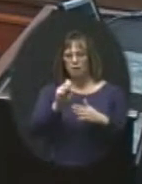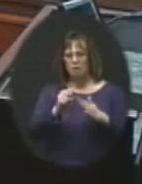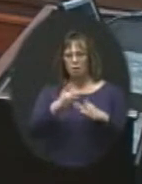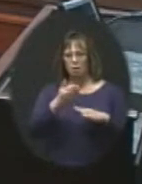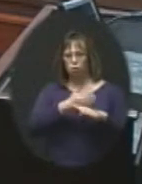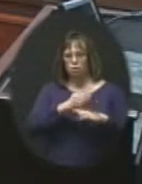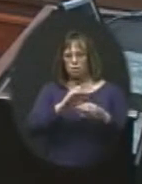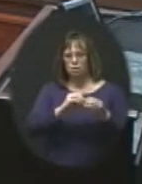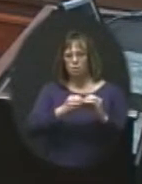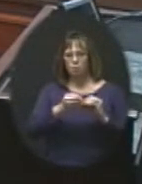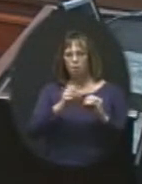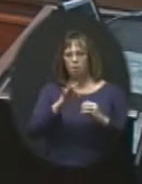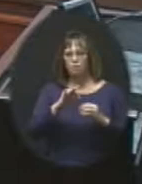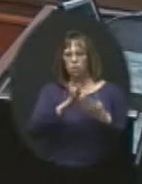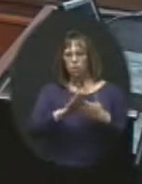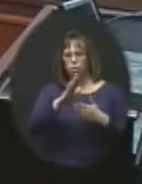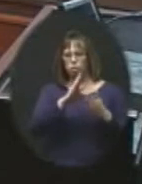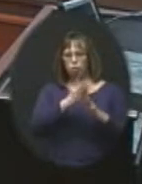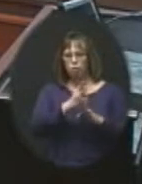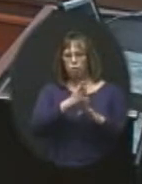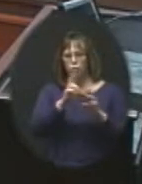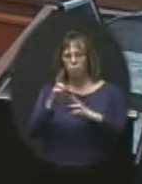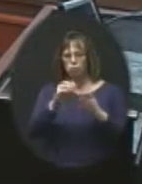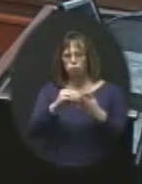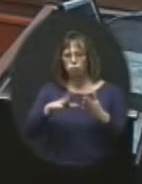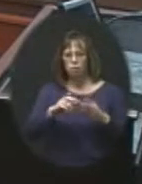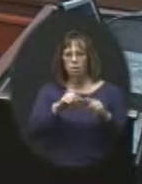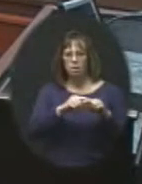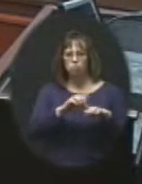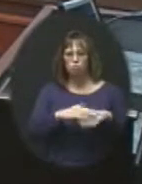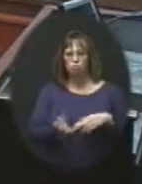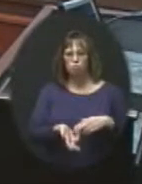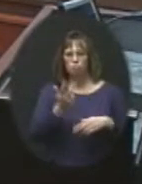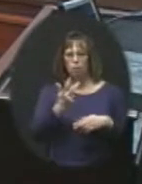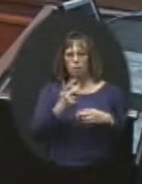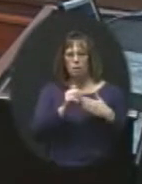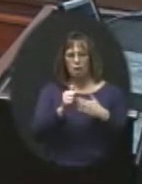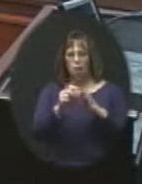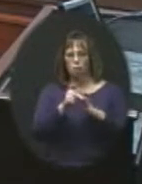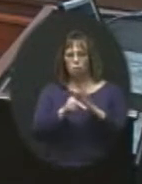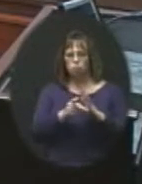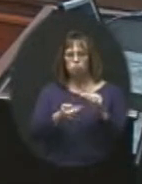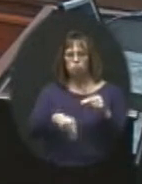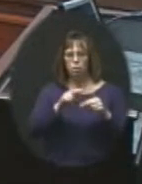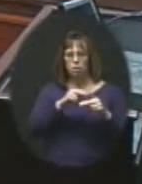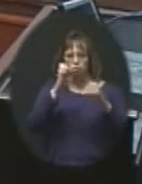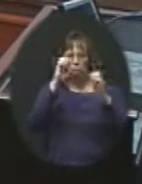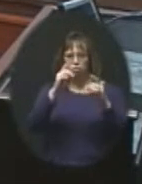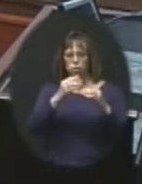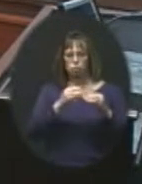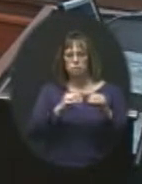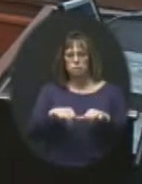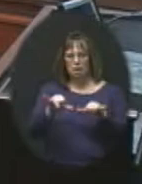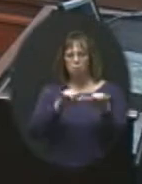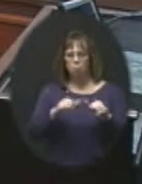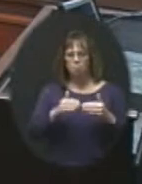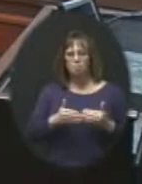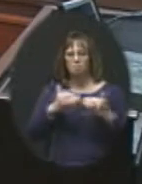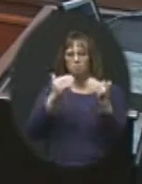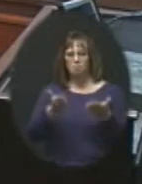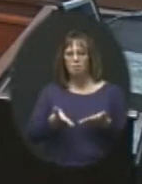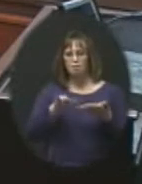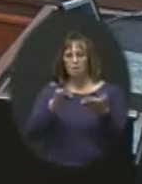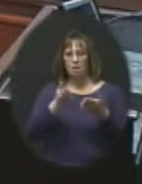the number of college and career ready students. It's based on three guiding principles, raising educational standards, providing suitable